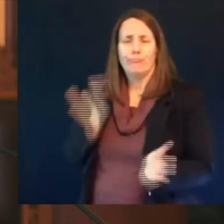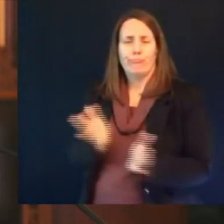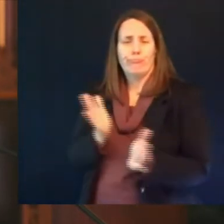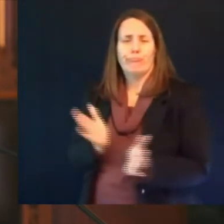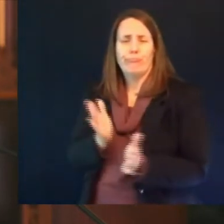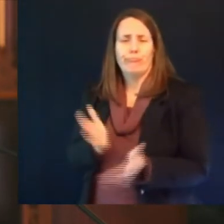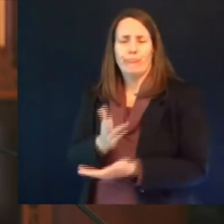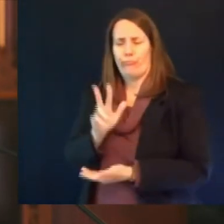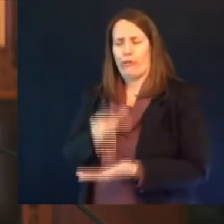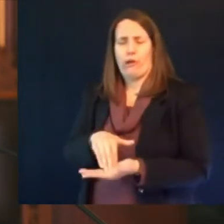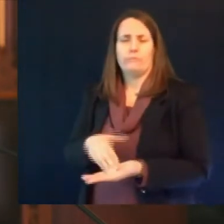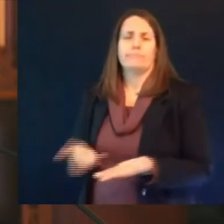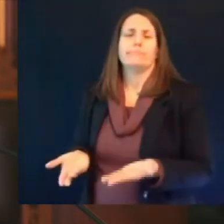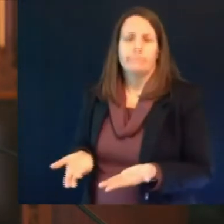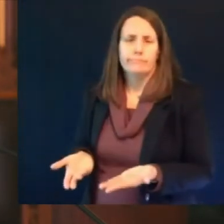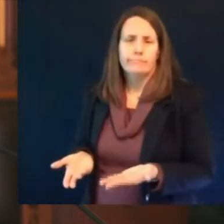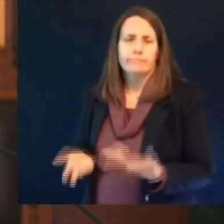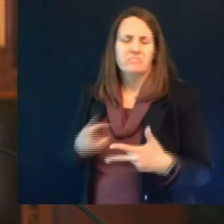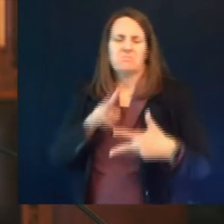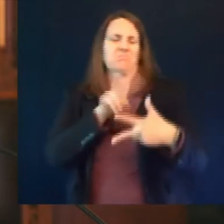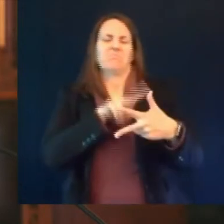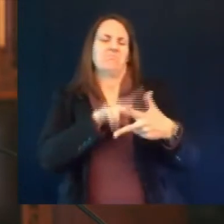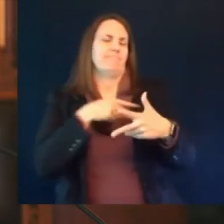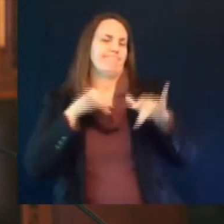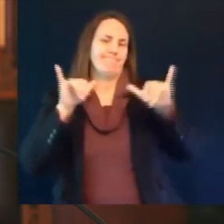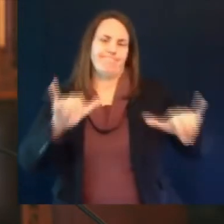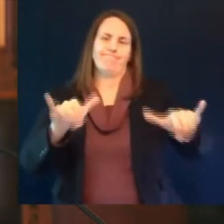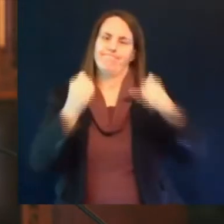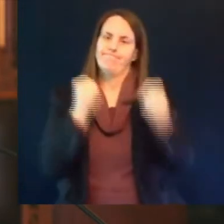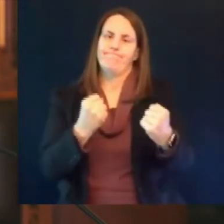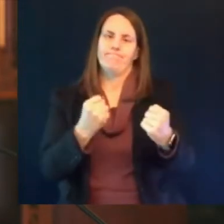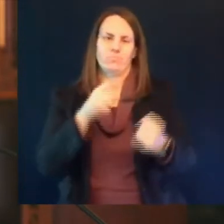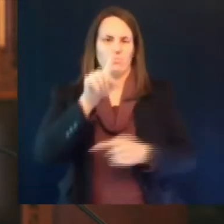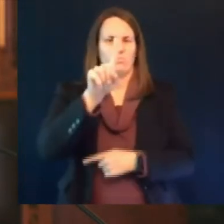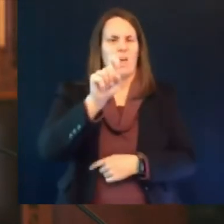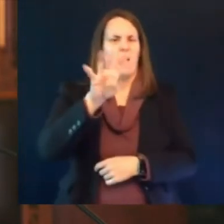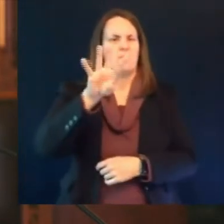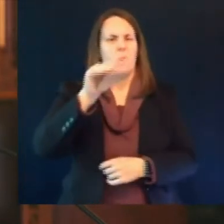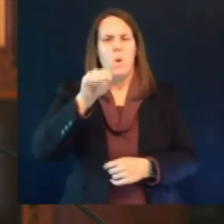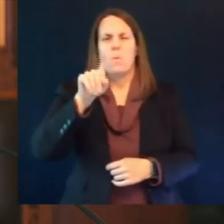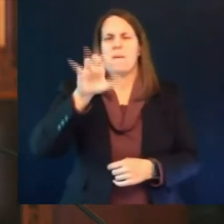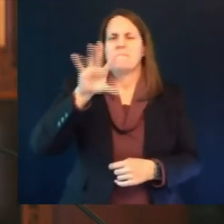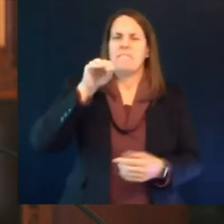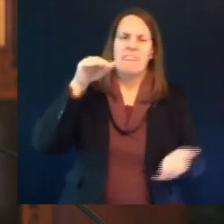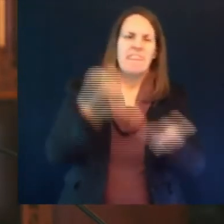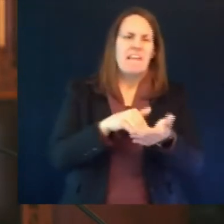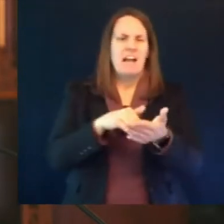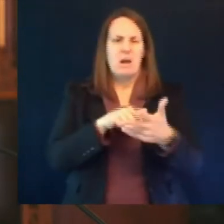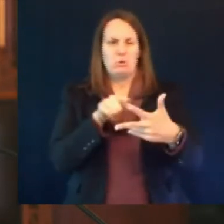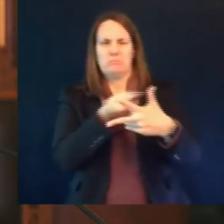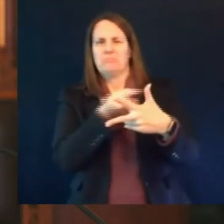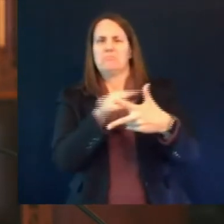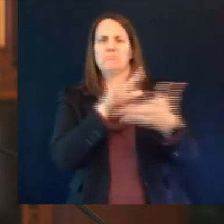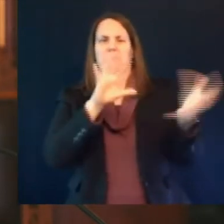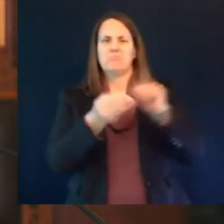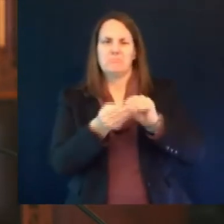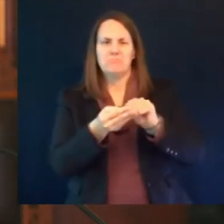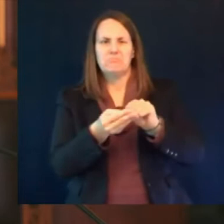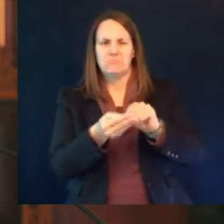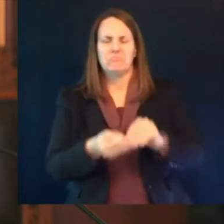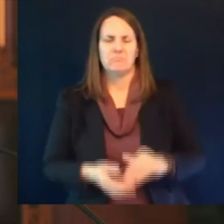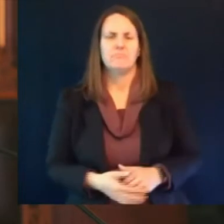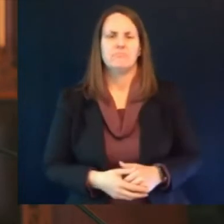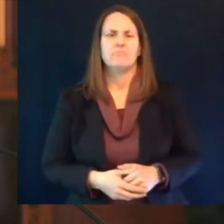140 000 150 000 first doses of pfizer and moderna so